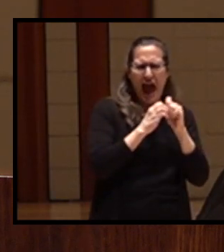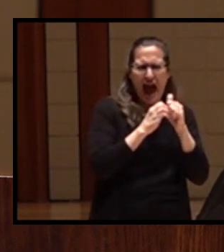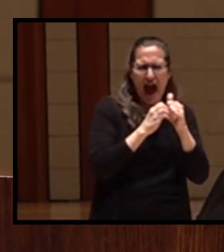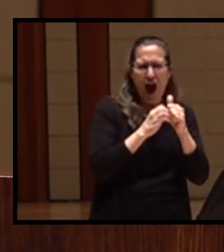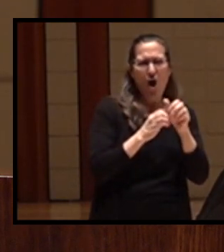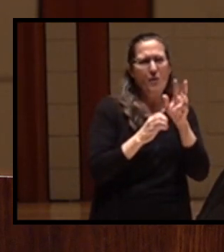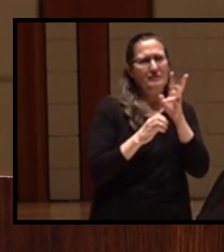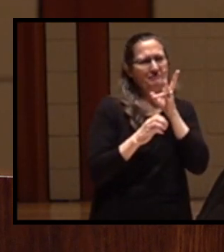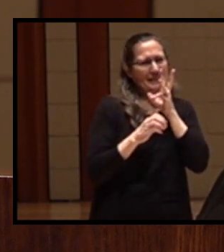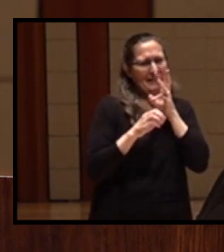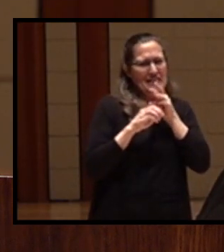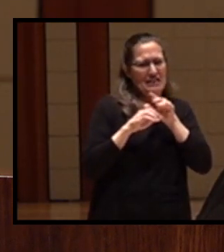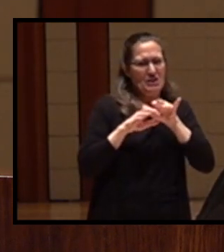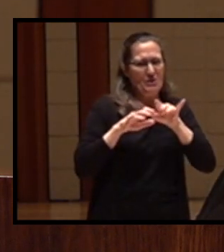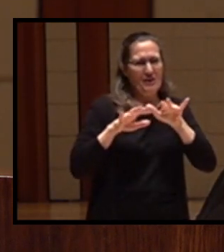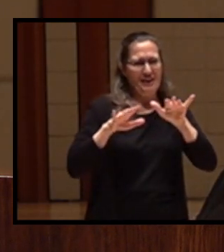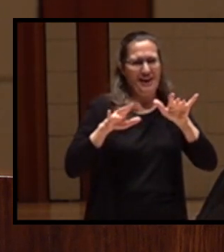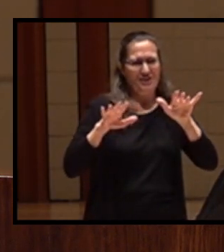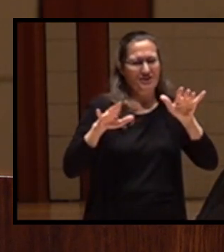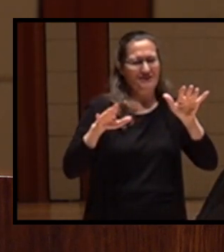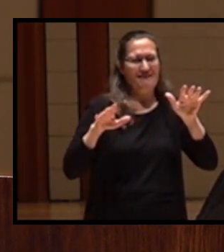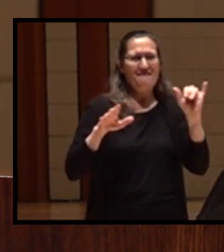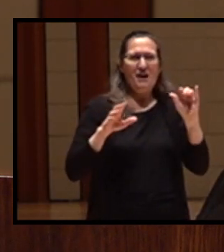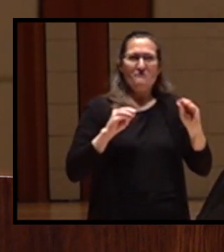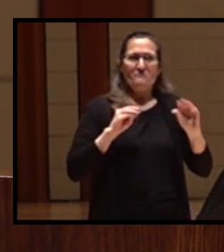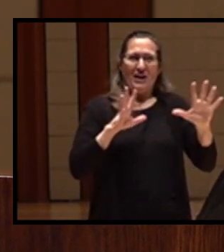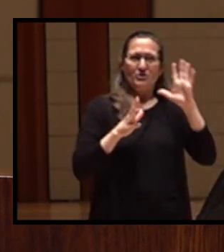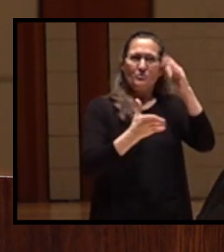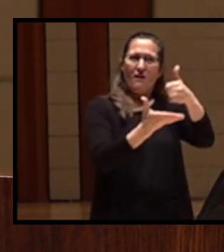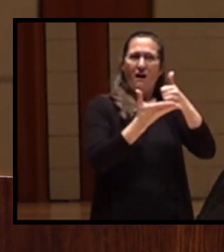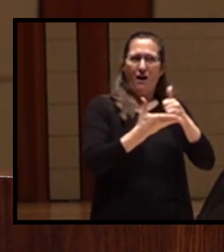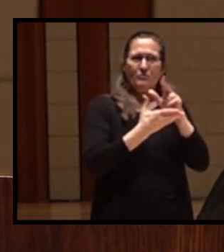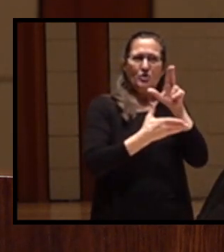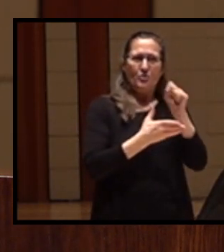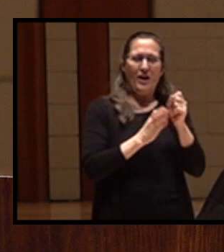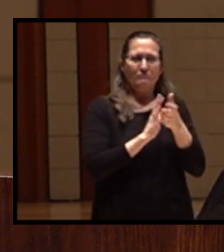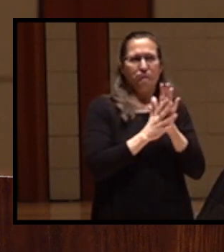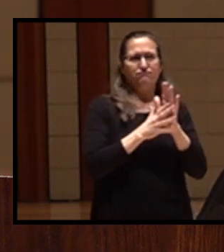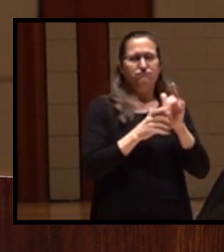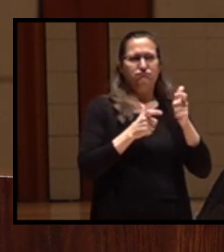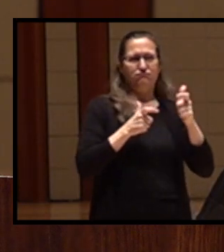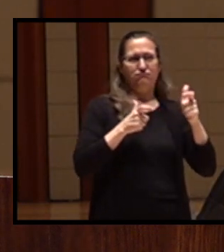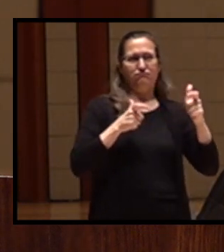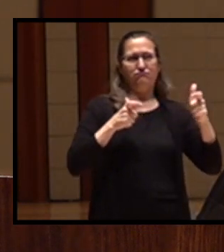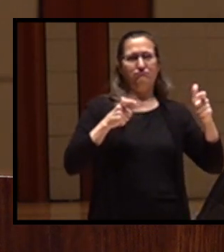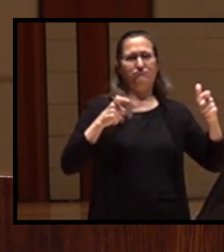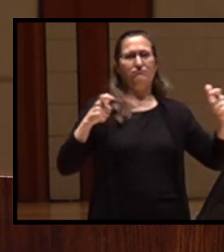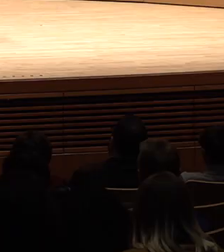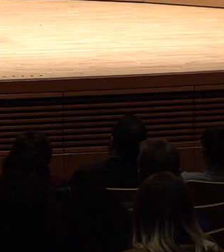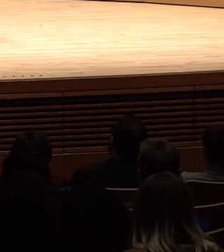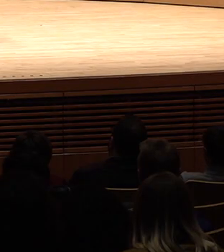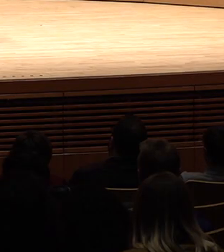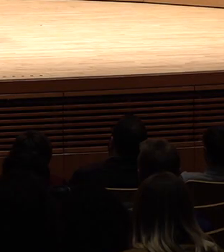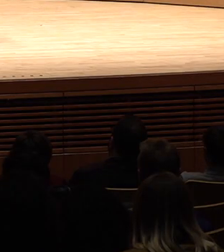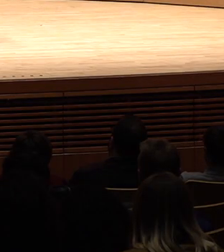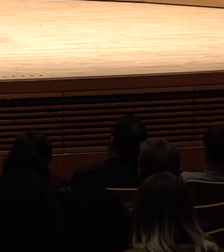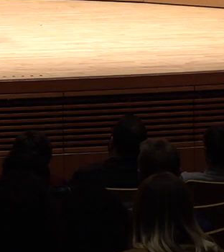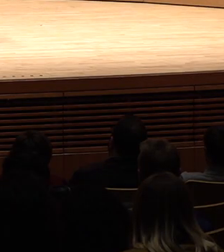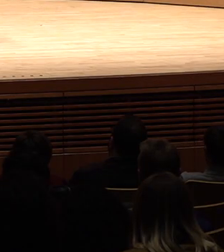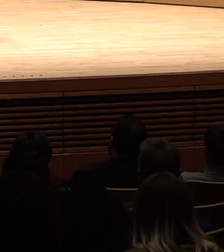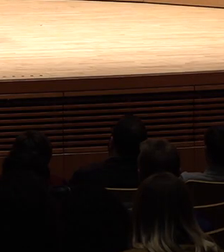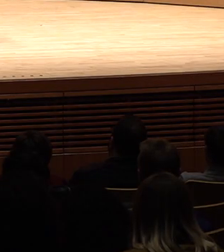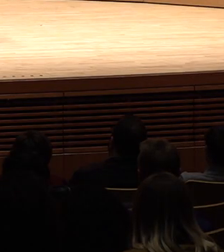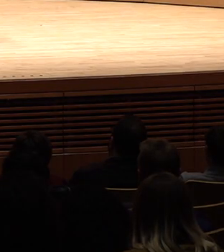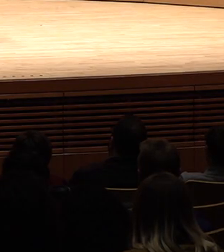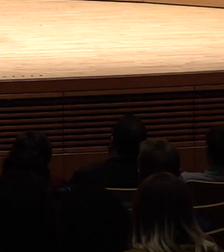magic wand which is to bring about these great changes. And changes did it bring. In 1902,